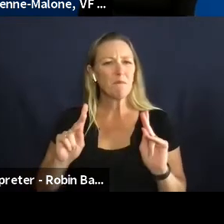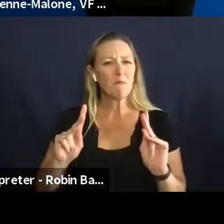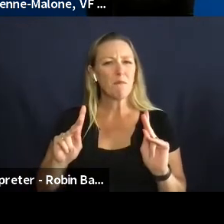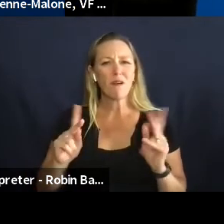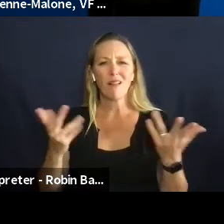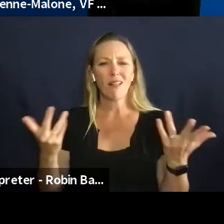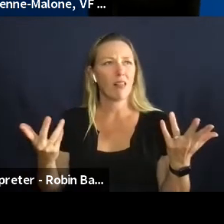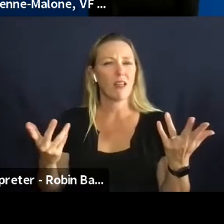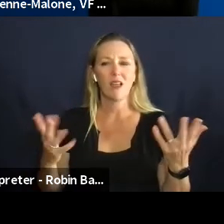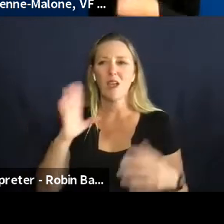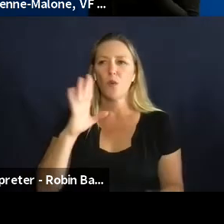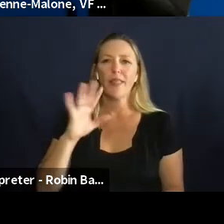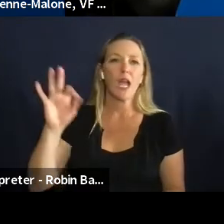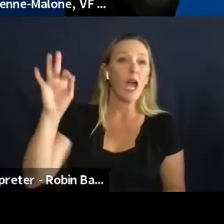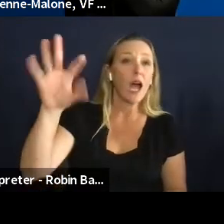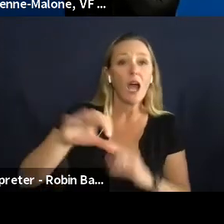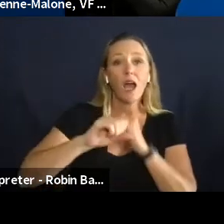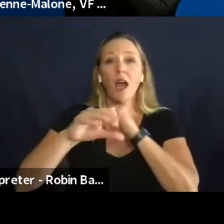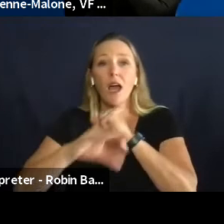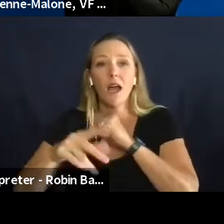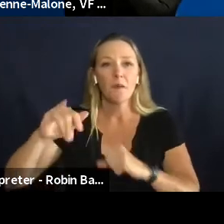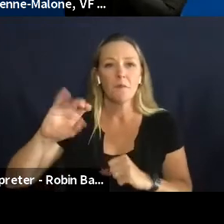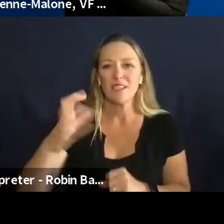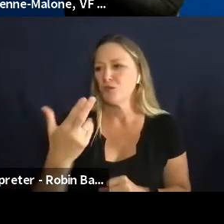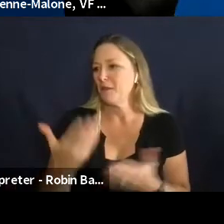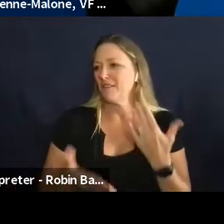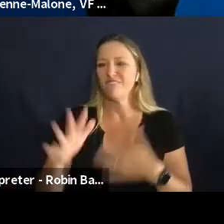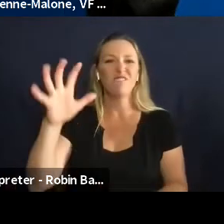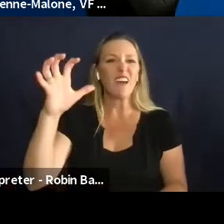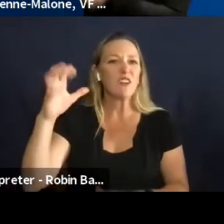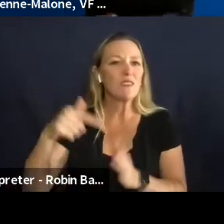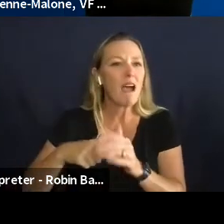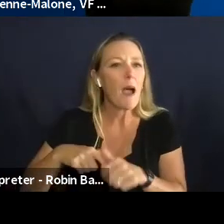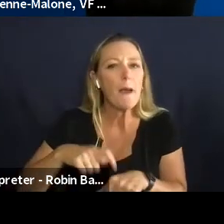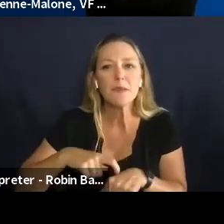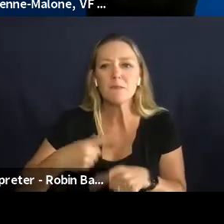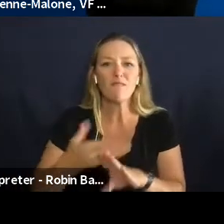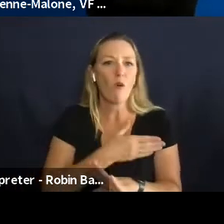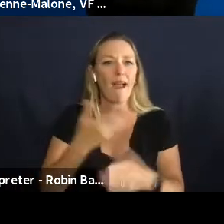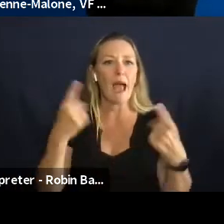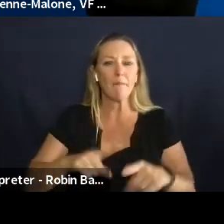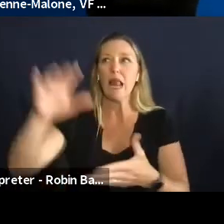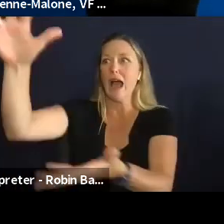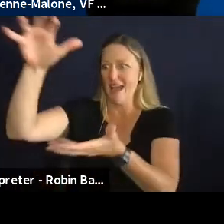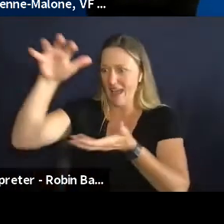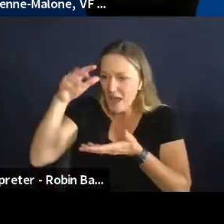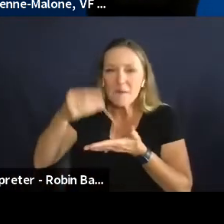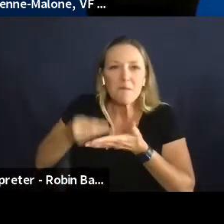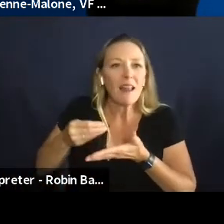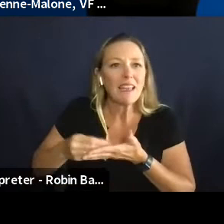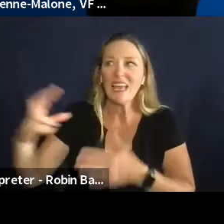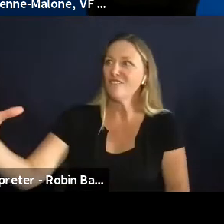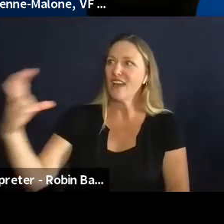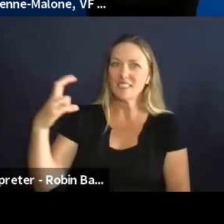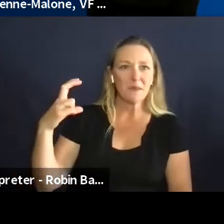times before they got like their you know their you know a lot of a lot money um that somebody invested in